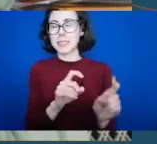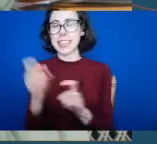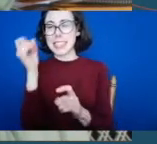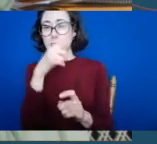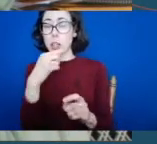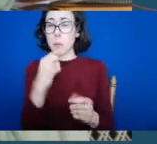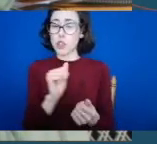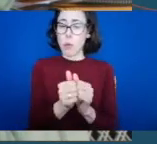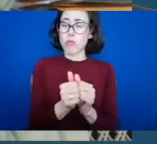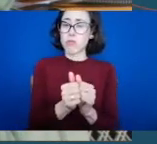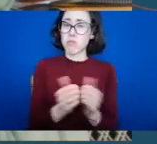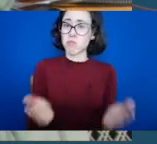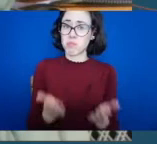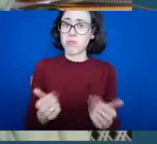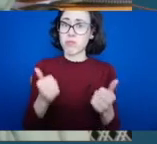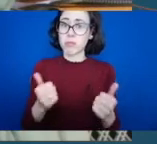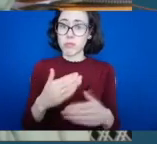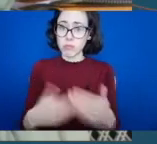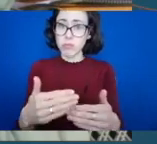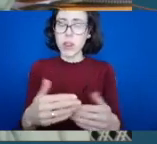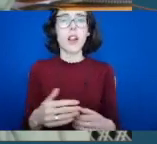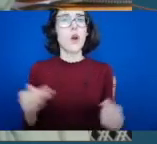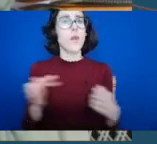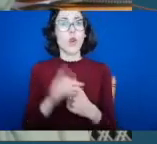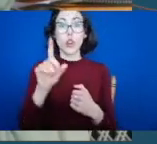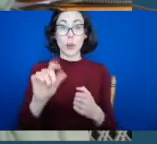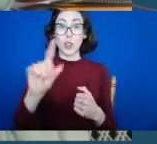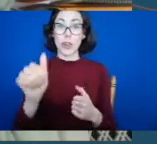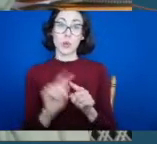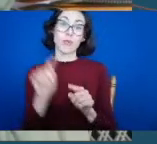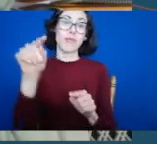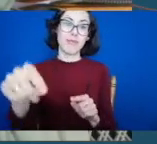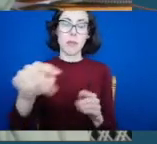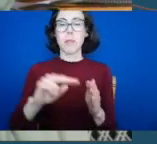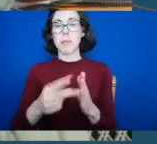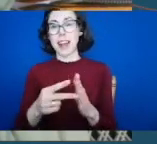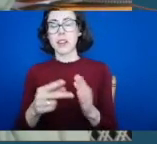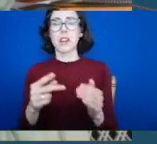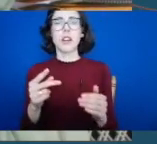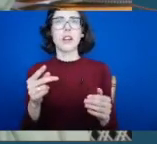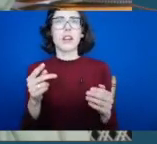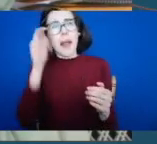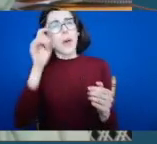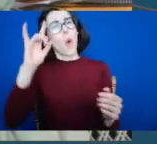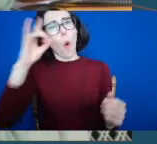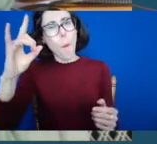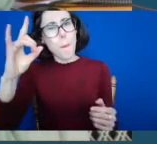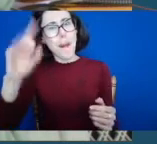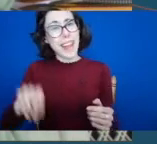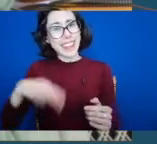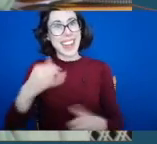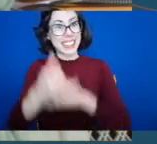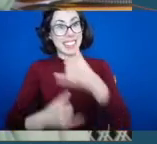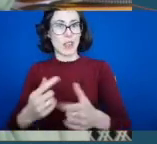for 2021, where I think we've a greater ability to hope and next year will be a different year and